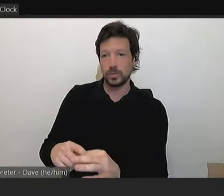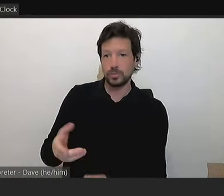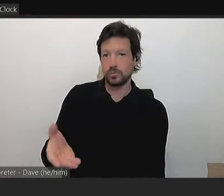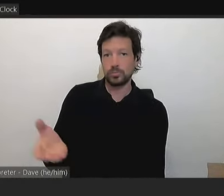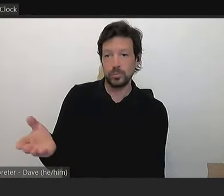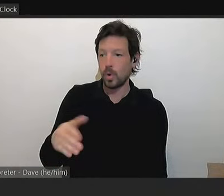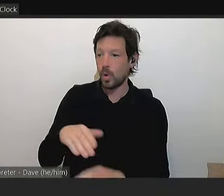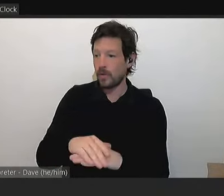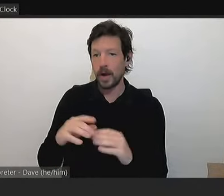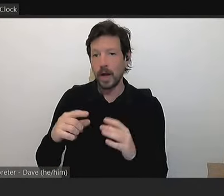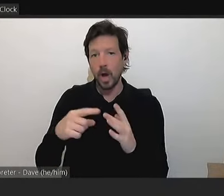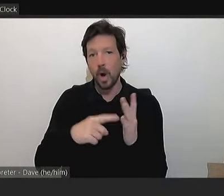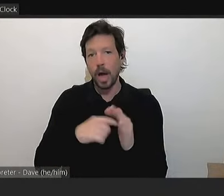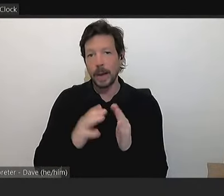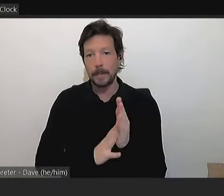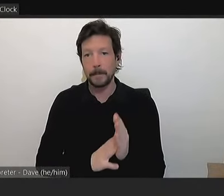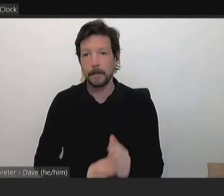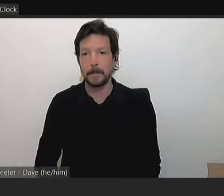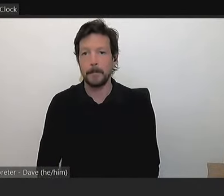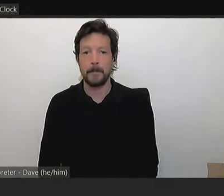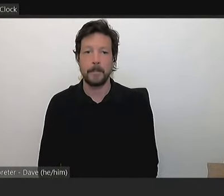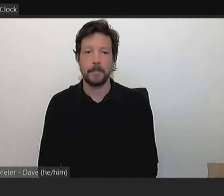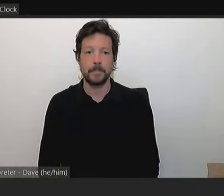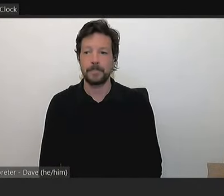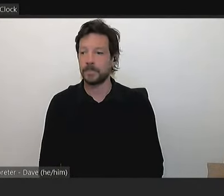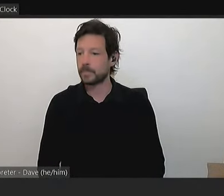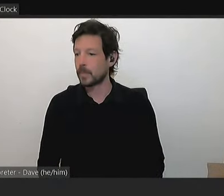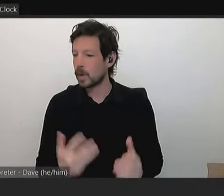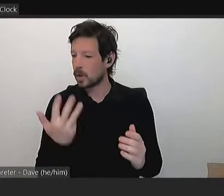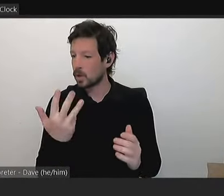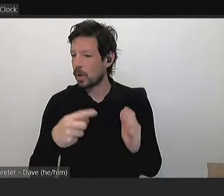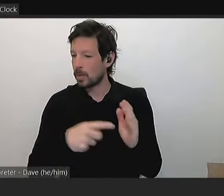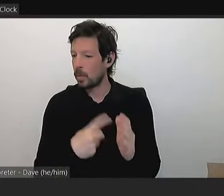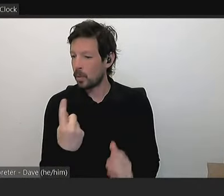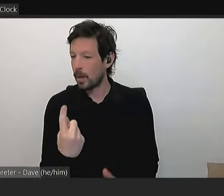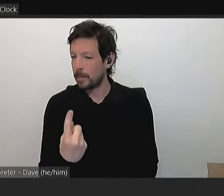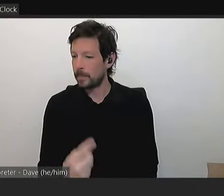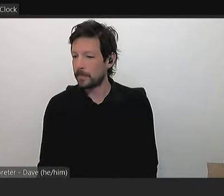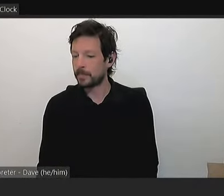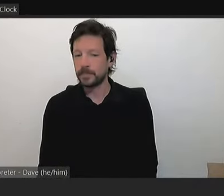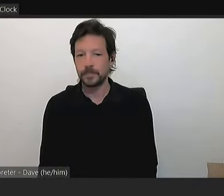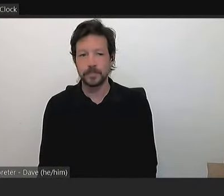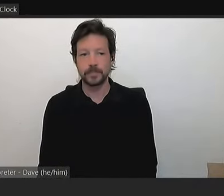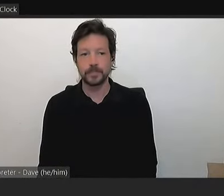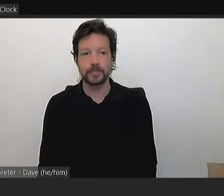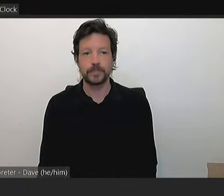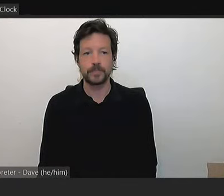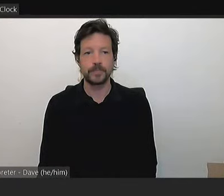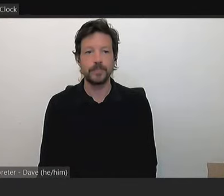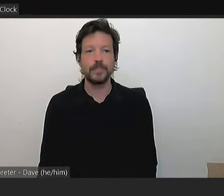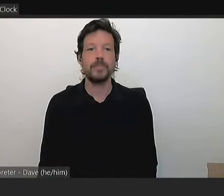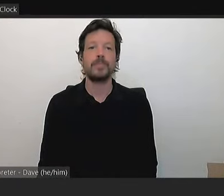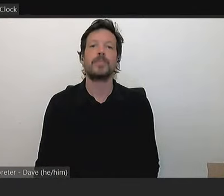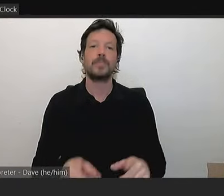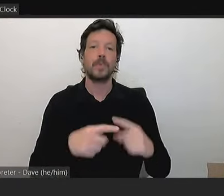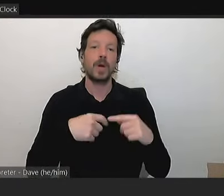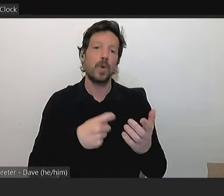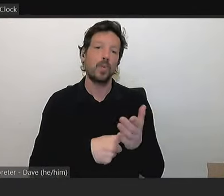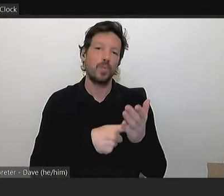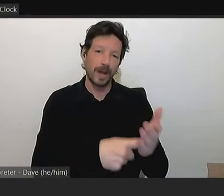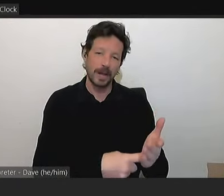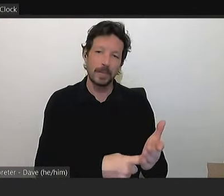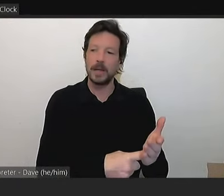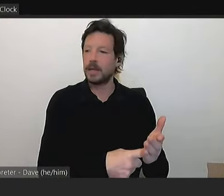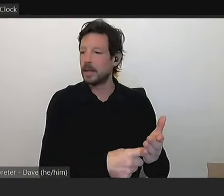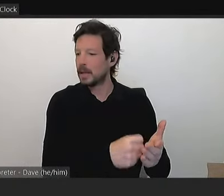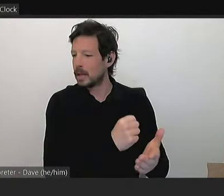on 9.1. So Cancillor officers' recommendation is 1 to 3 that will be dealt with